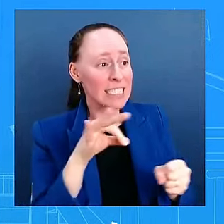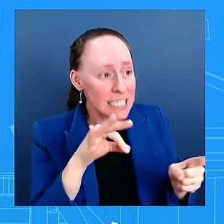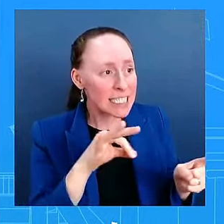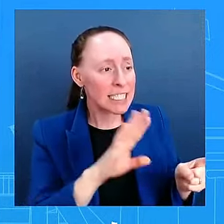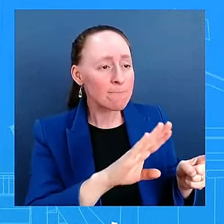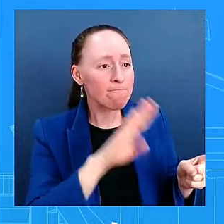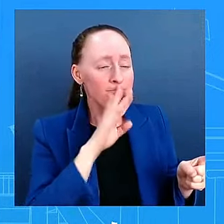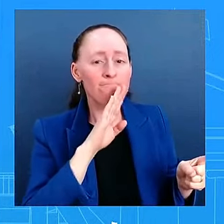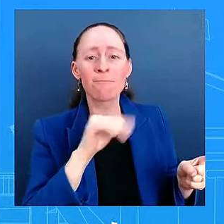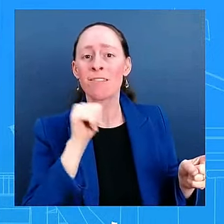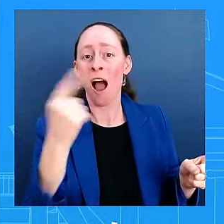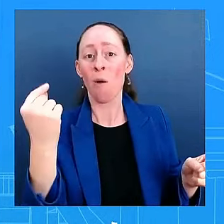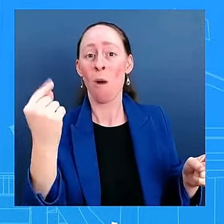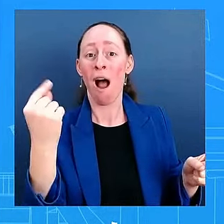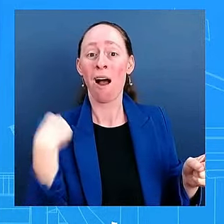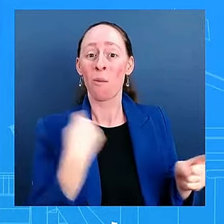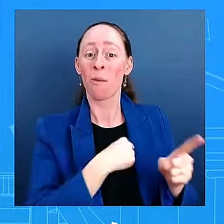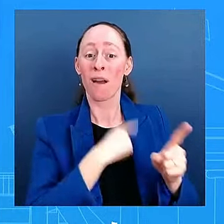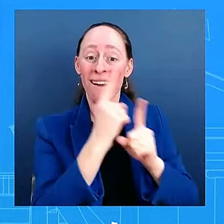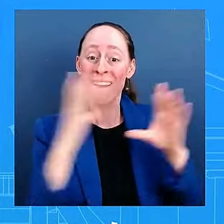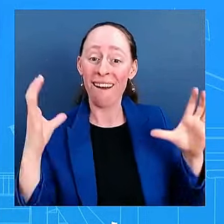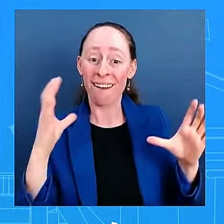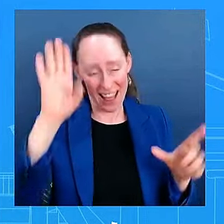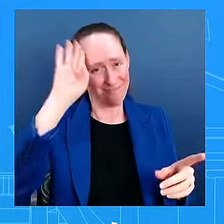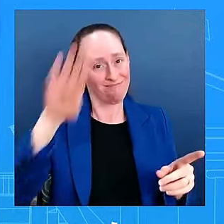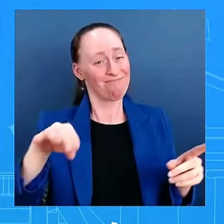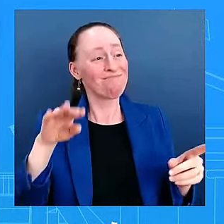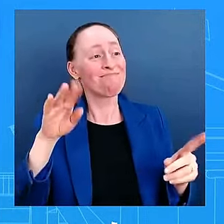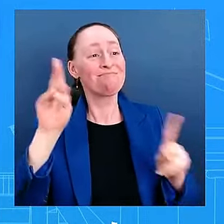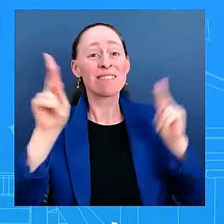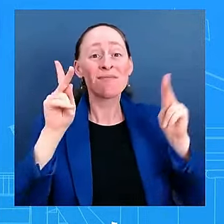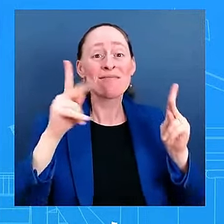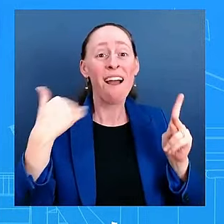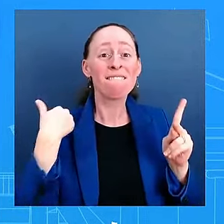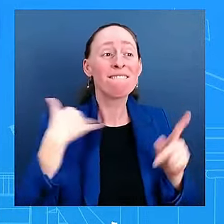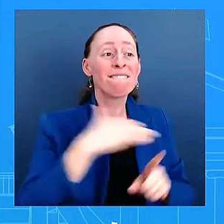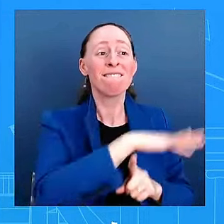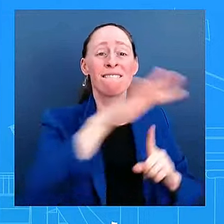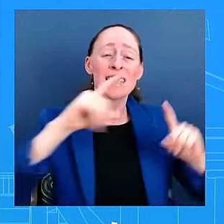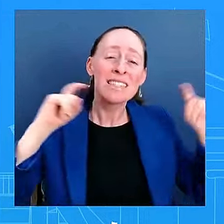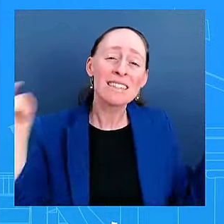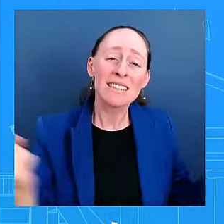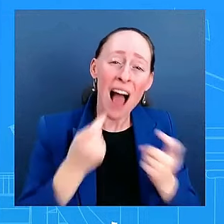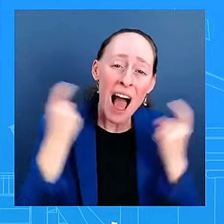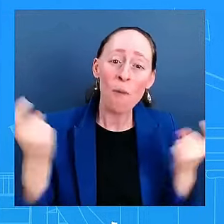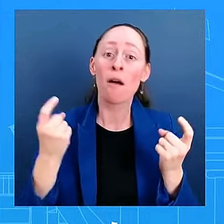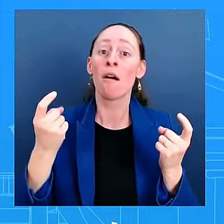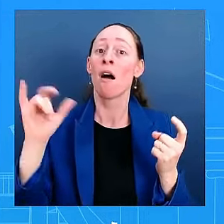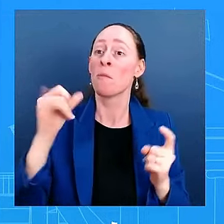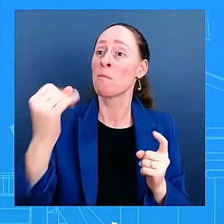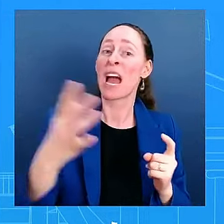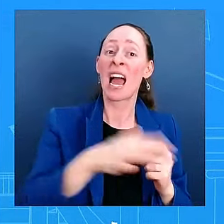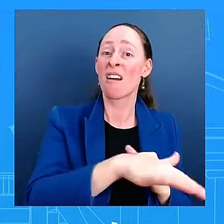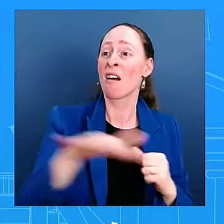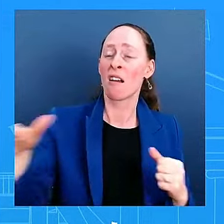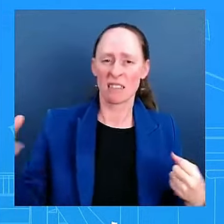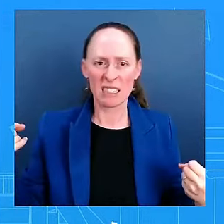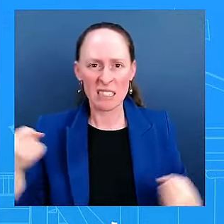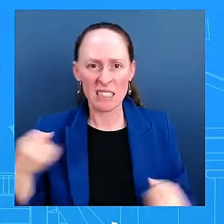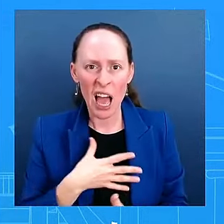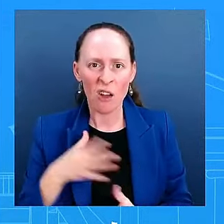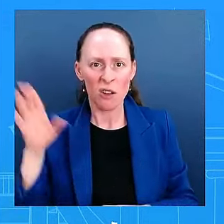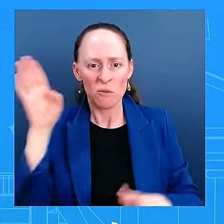are heartbroken by this moment. And we understand that. But the reality is majority of the American people